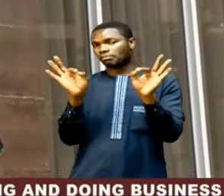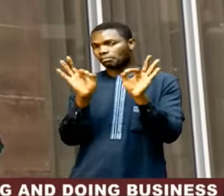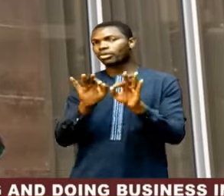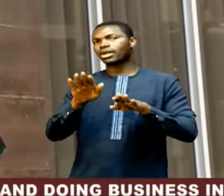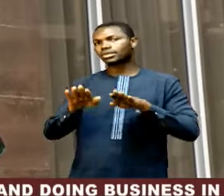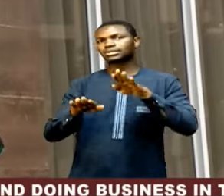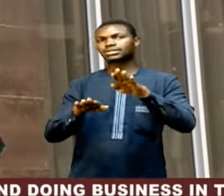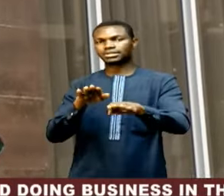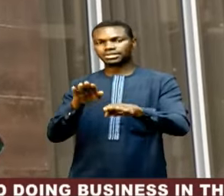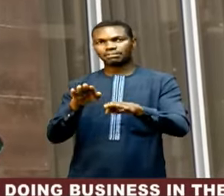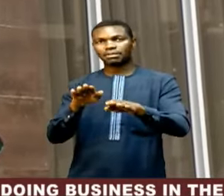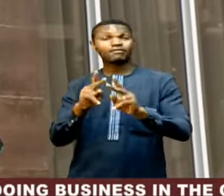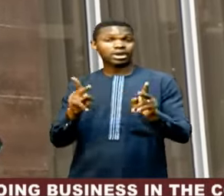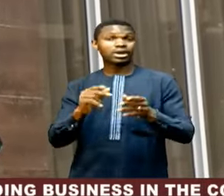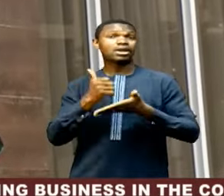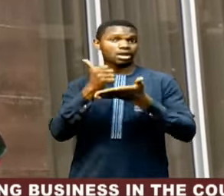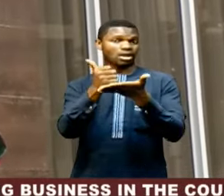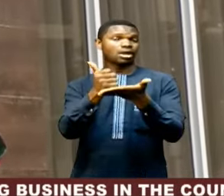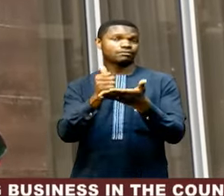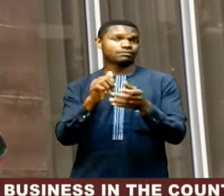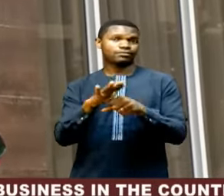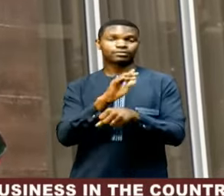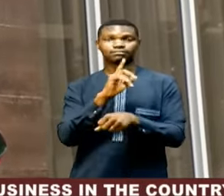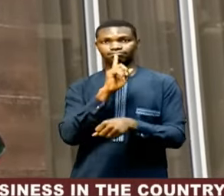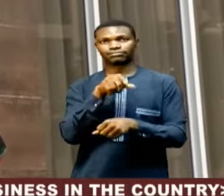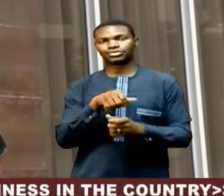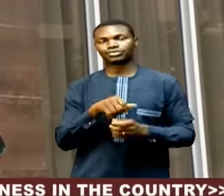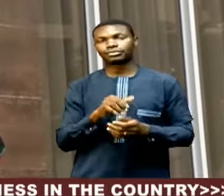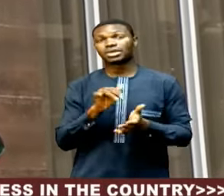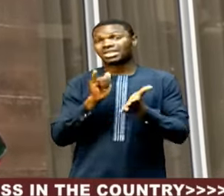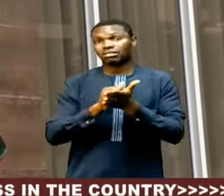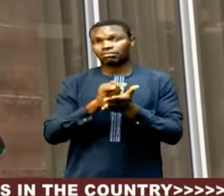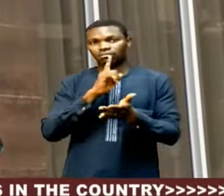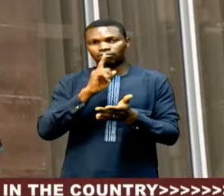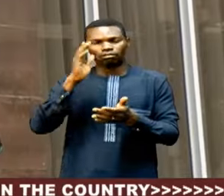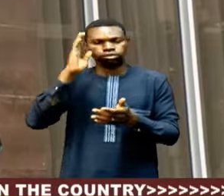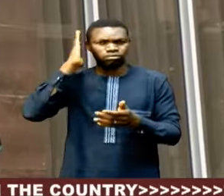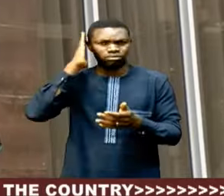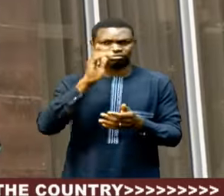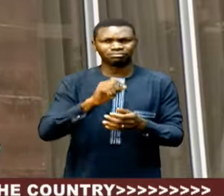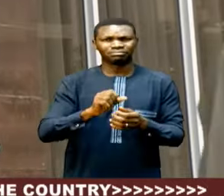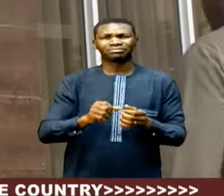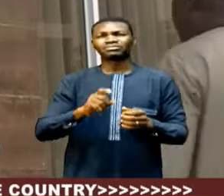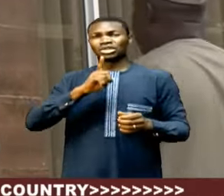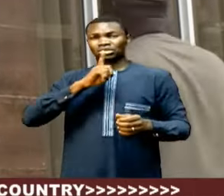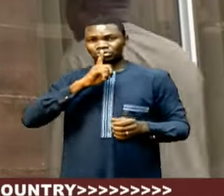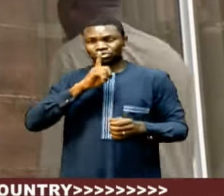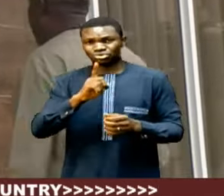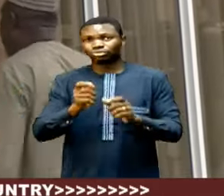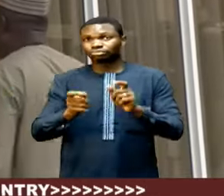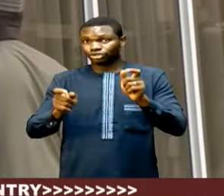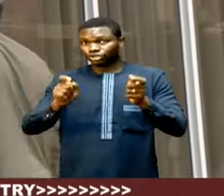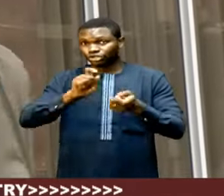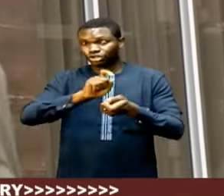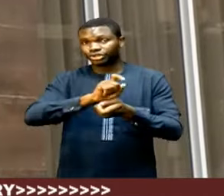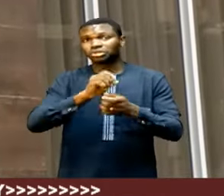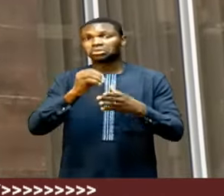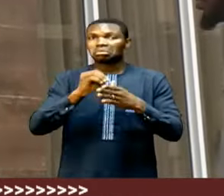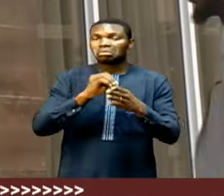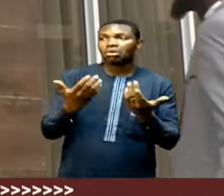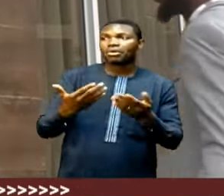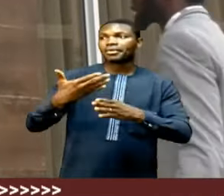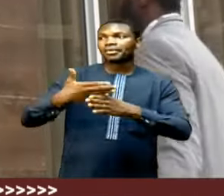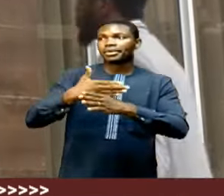and a very helpful one which would, in no small measure, actually change or improve